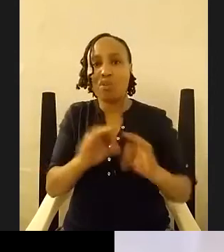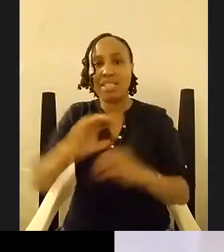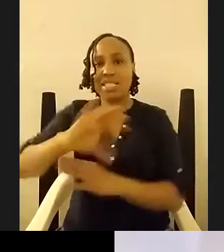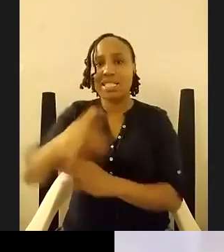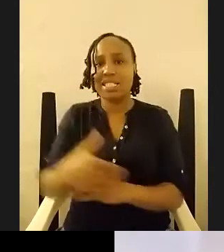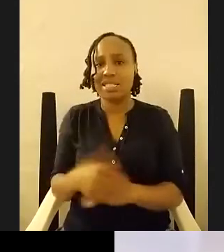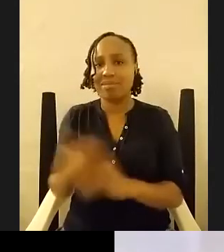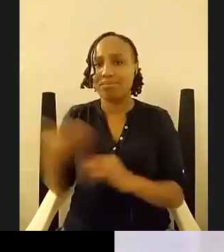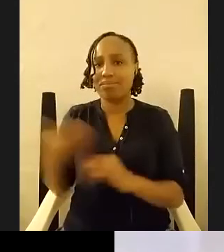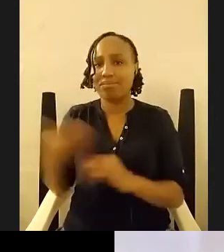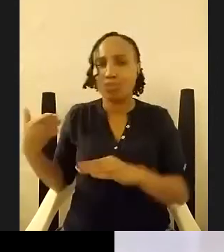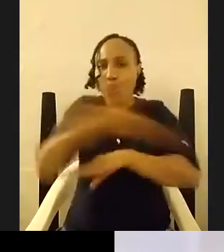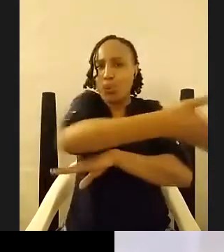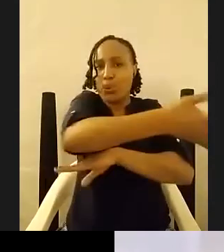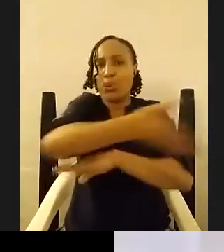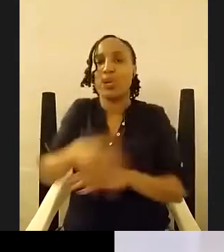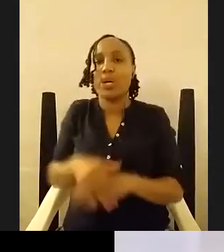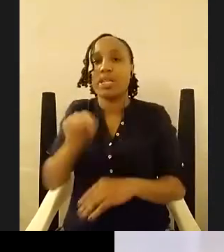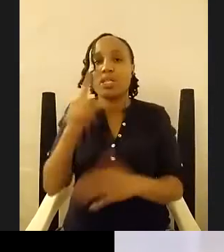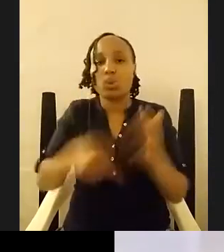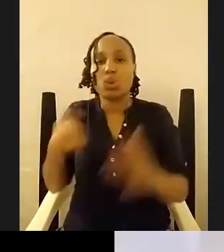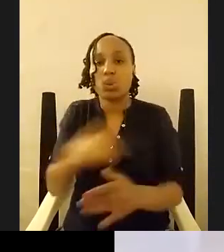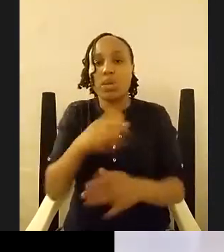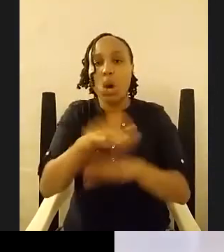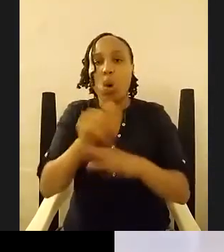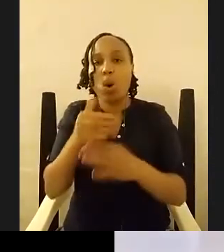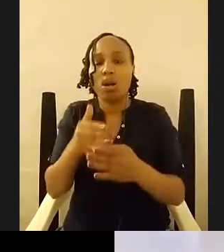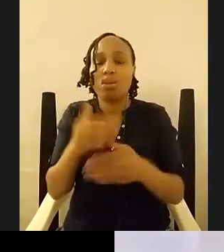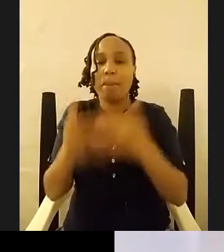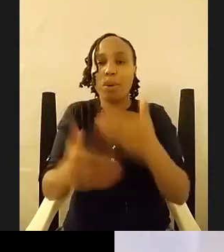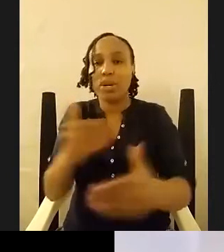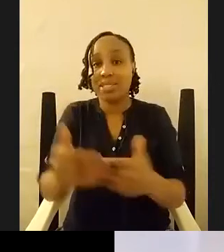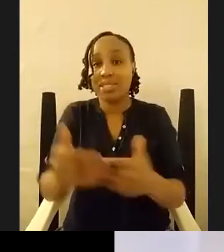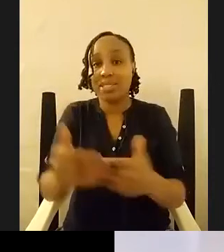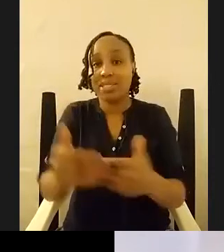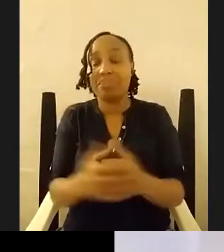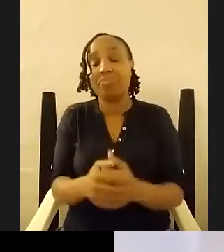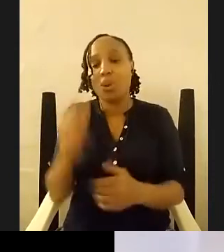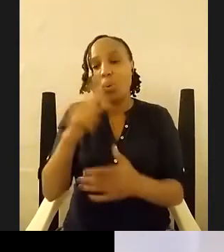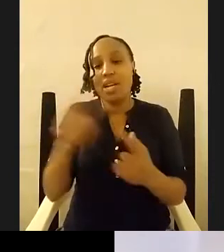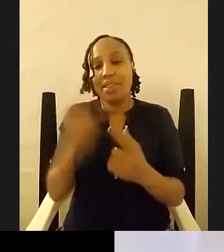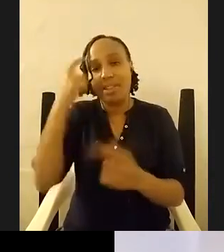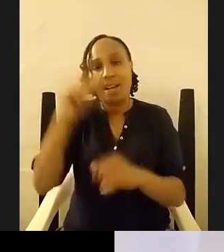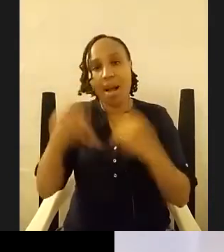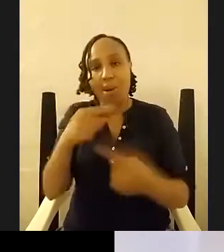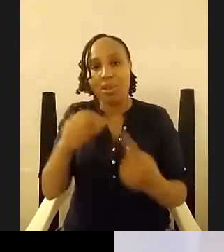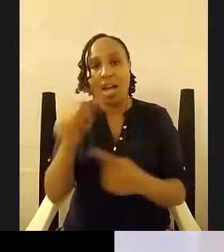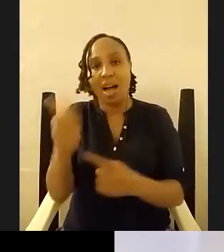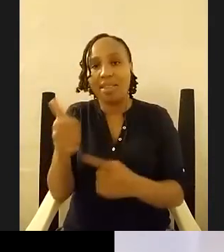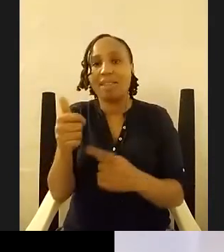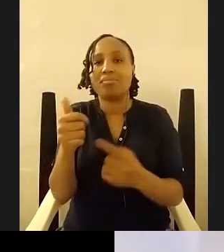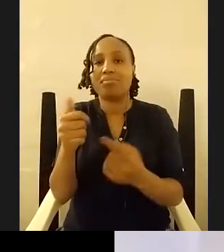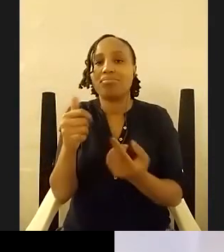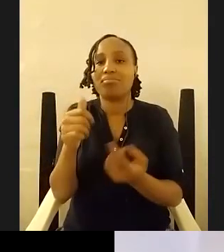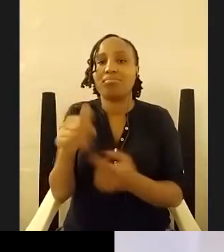um and when i when i'm when i'm when i when i think about other places it's often you know sometimes cape town but it's so weird that you use